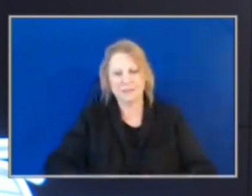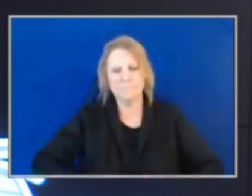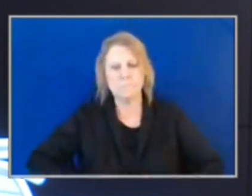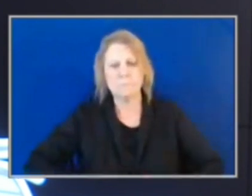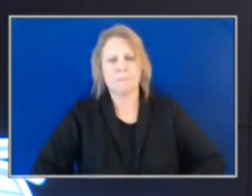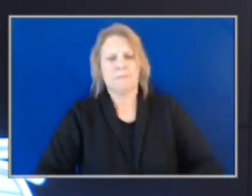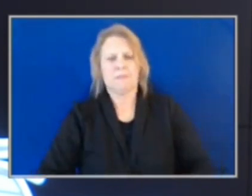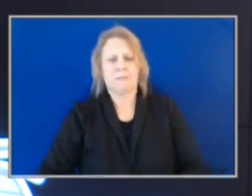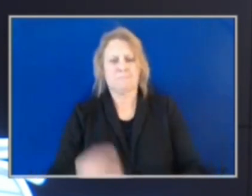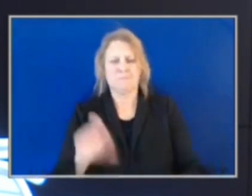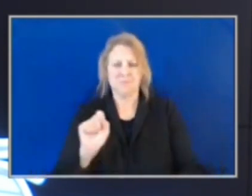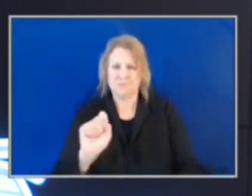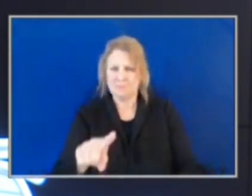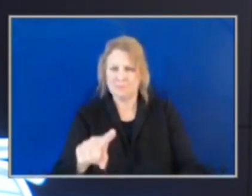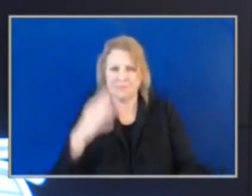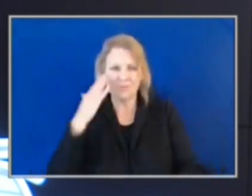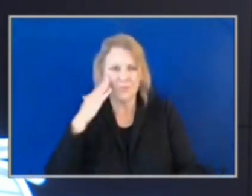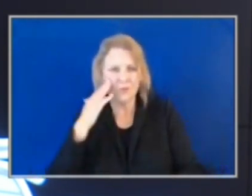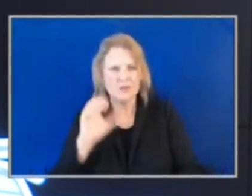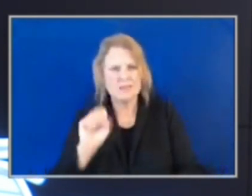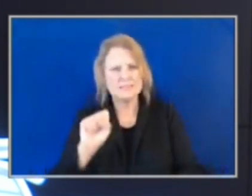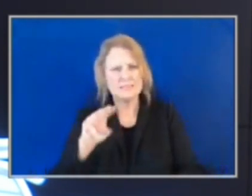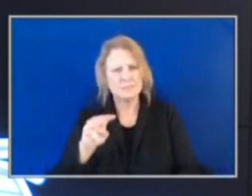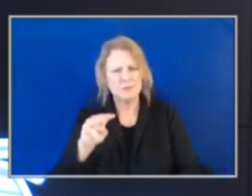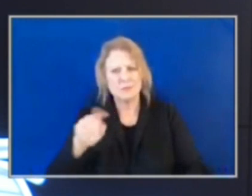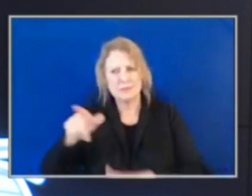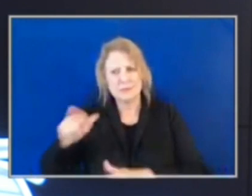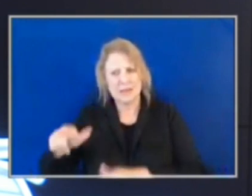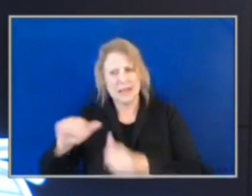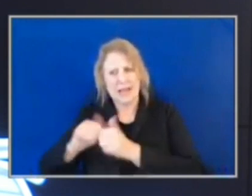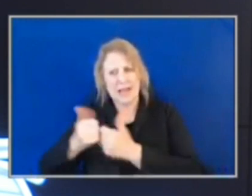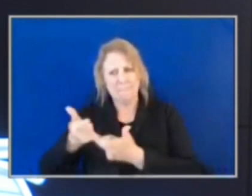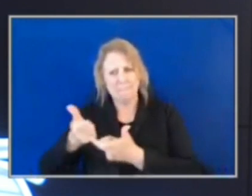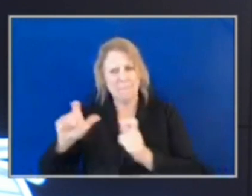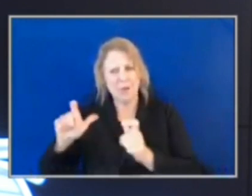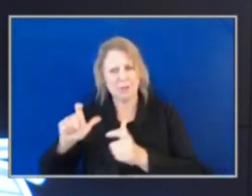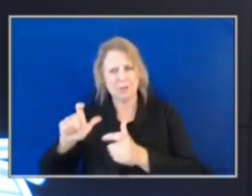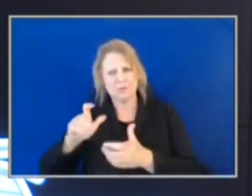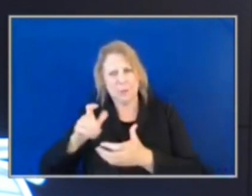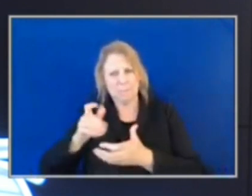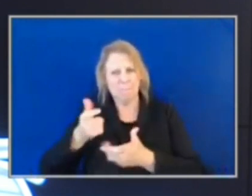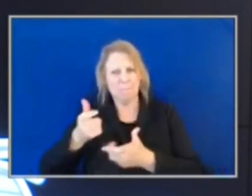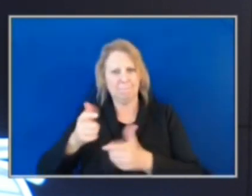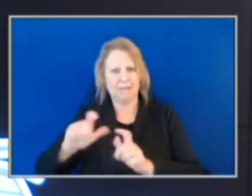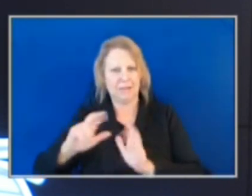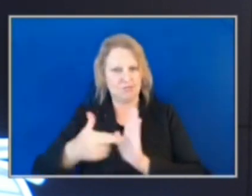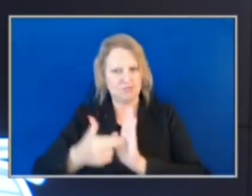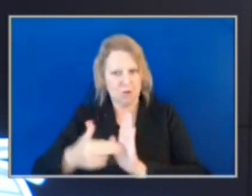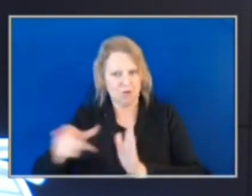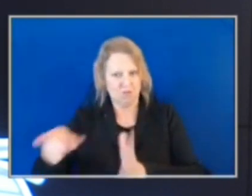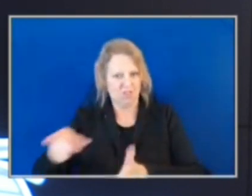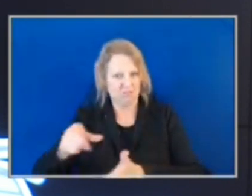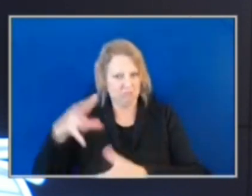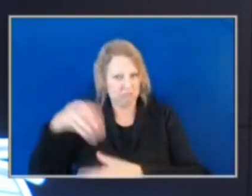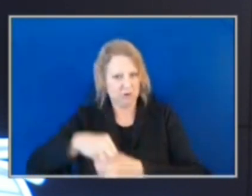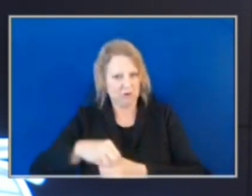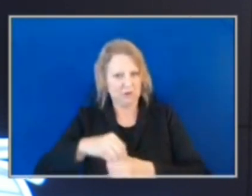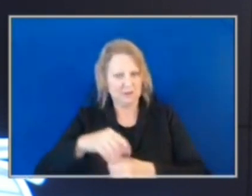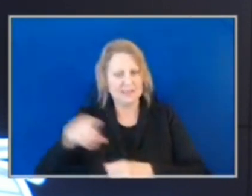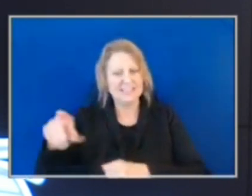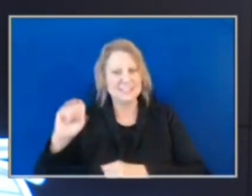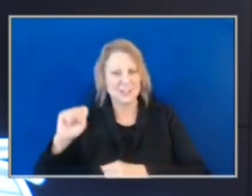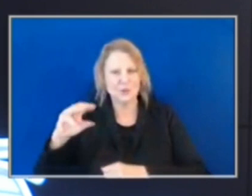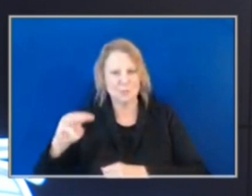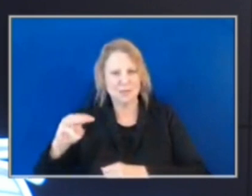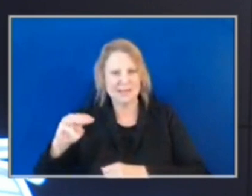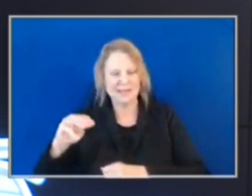social media, how big of a role is this playing with our minors to be involved in crime? I think in many times it's a negative influence. We've seen